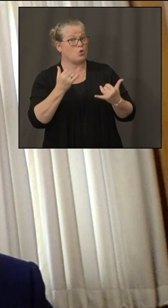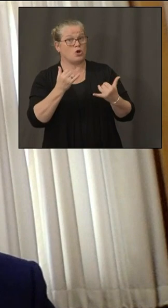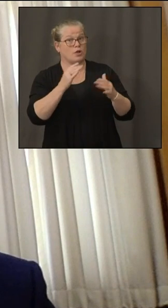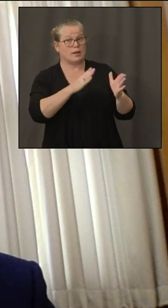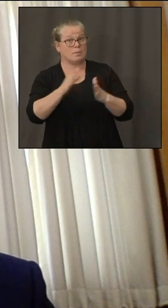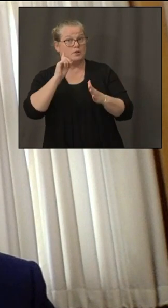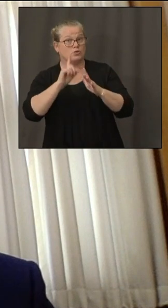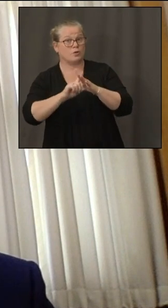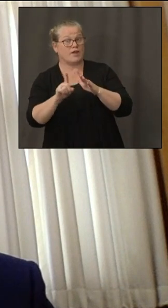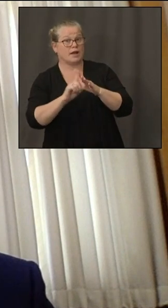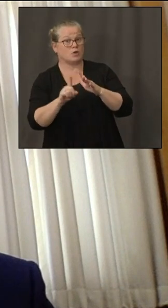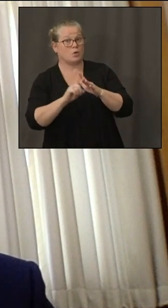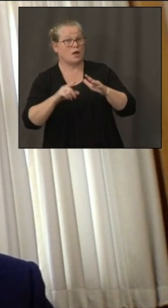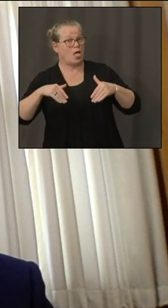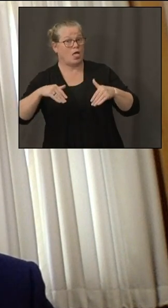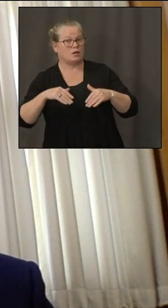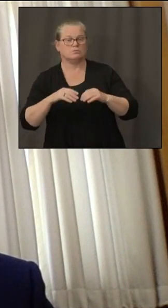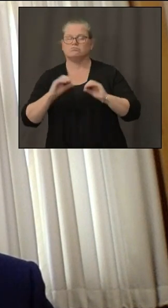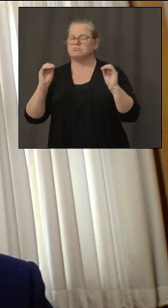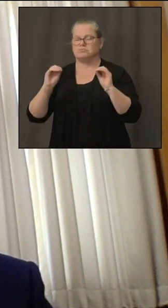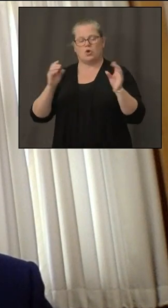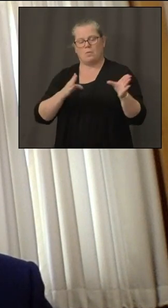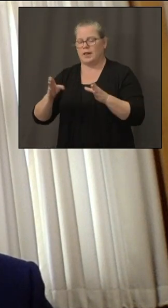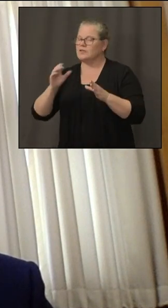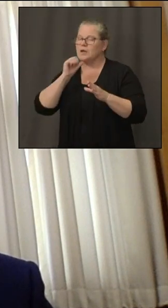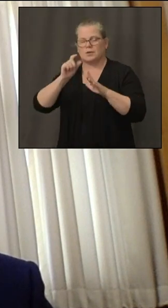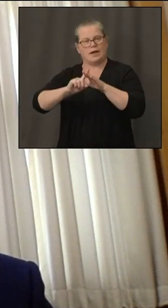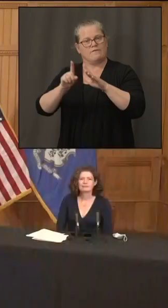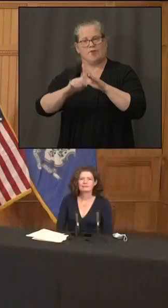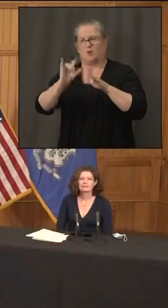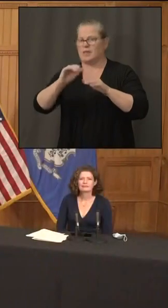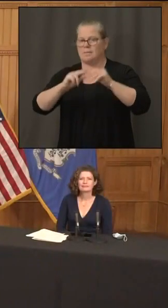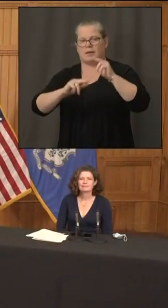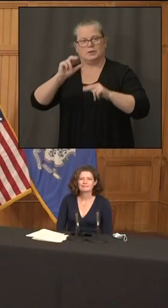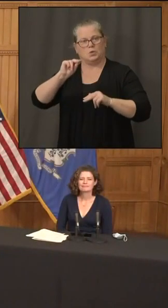no thank you